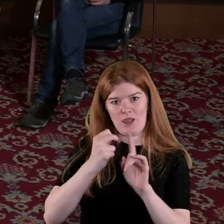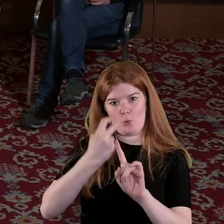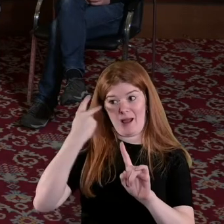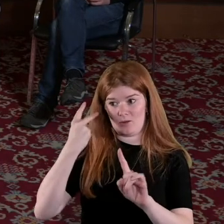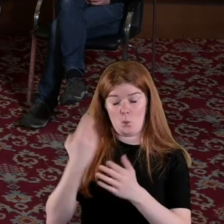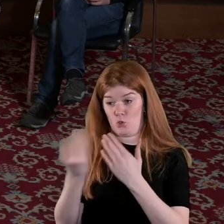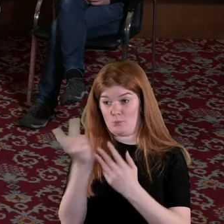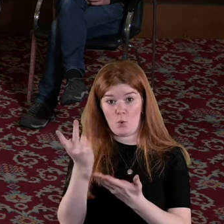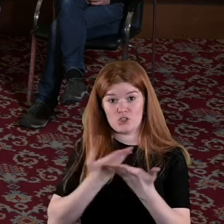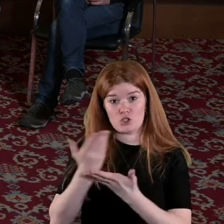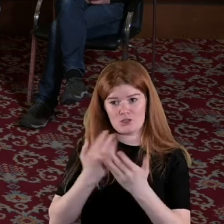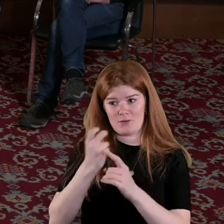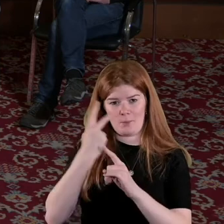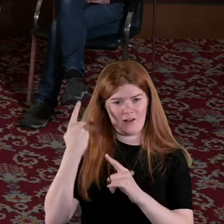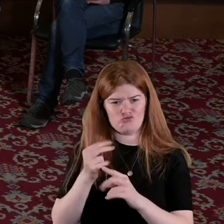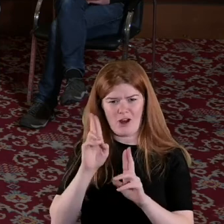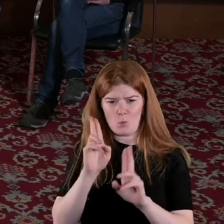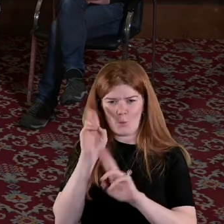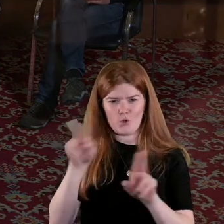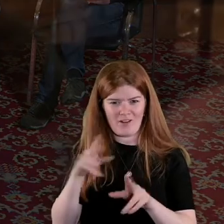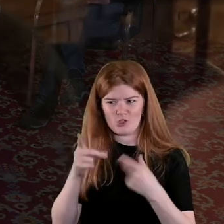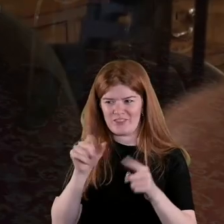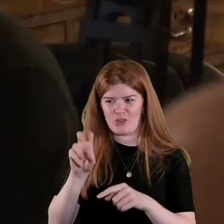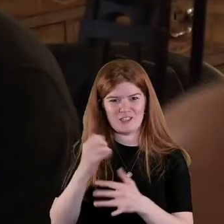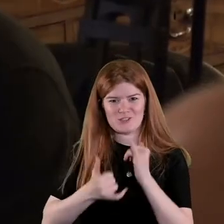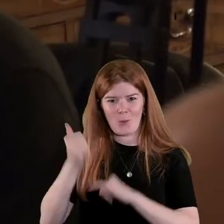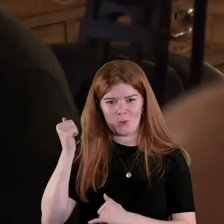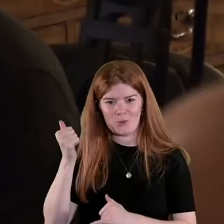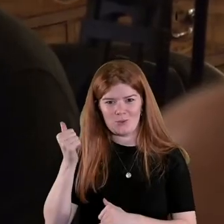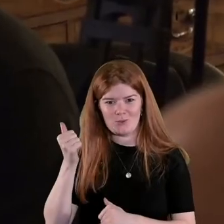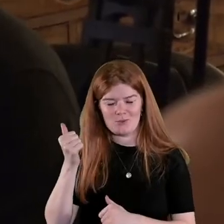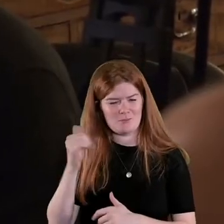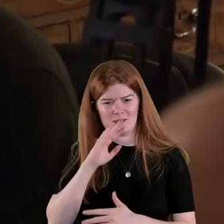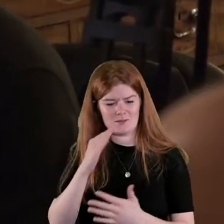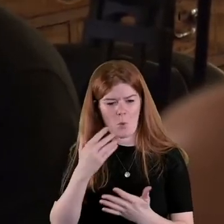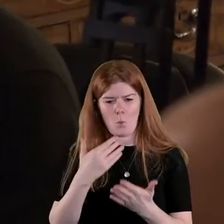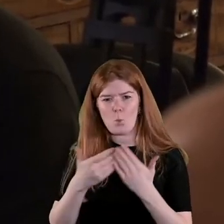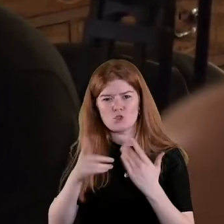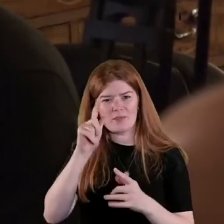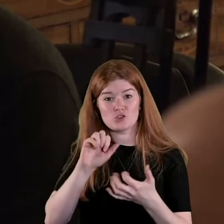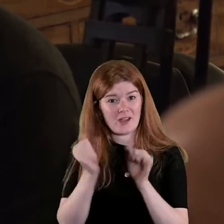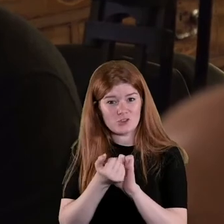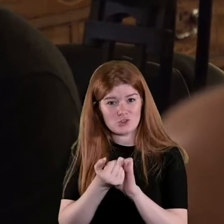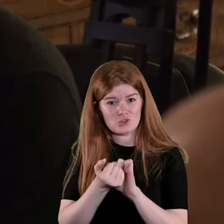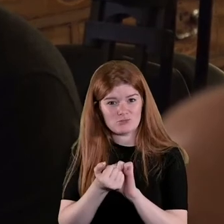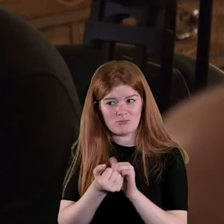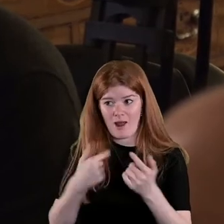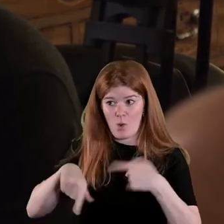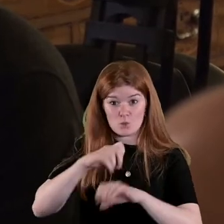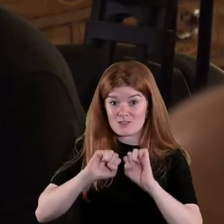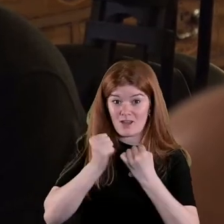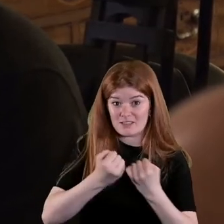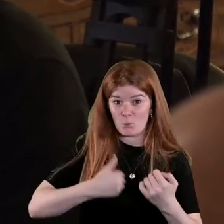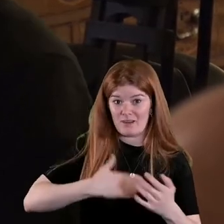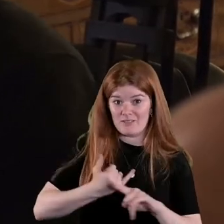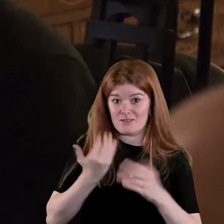discussing there no you're right we couldn't have done this 30 years ago so what is it that changes is it a function of the society that we're living